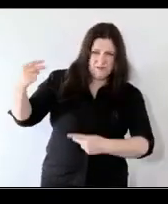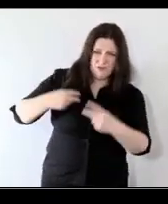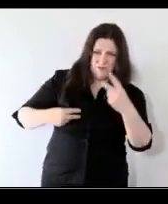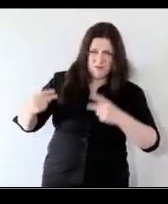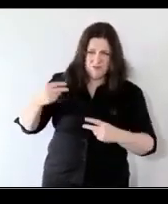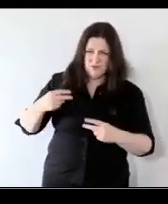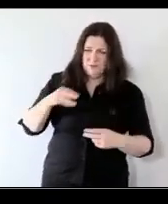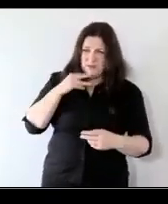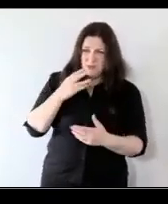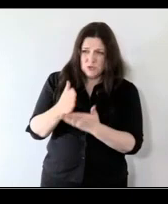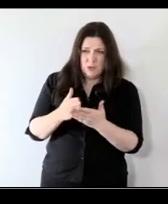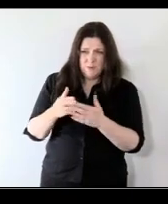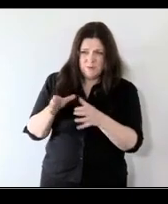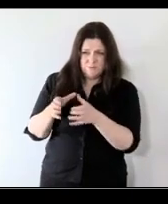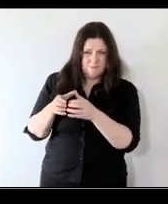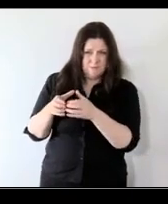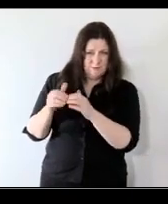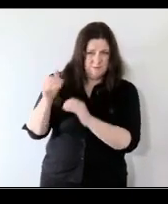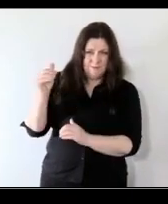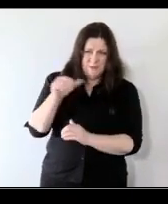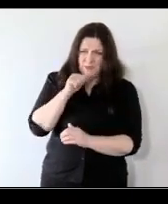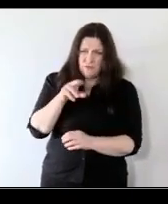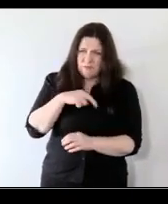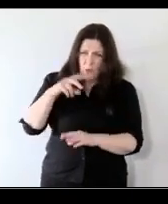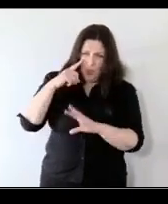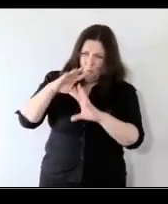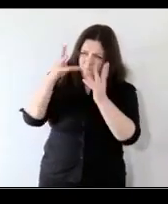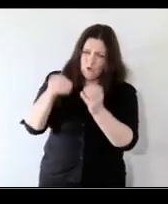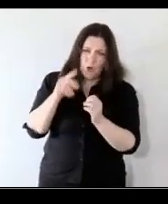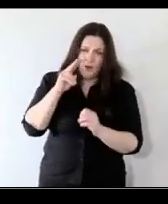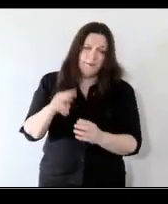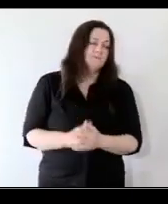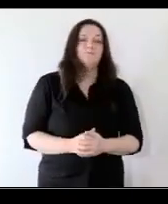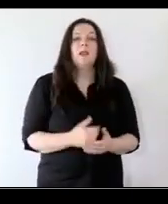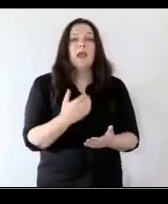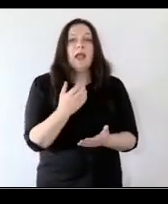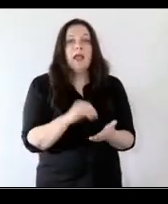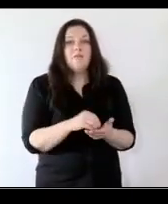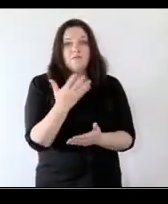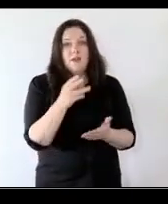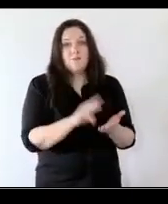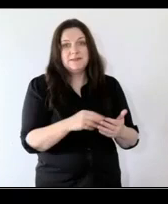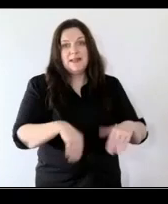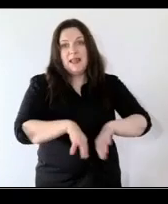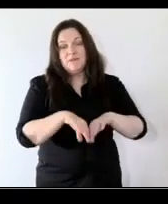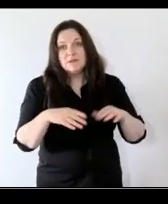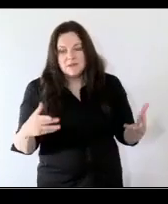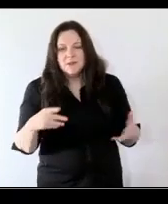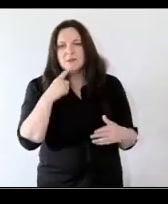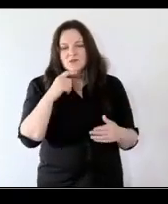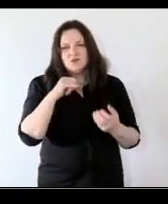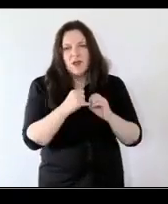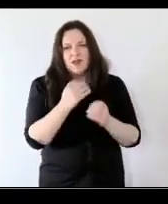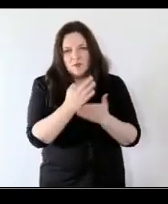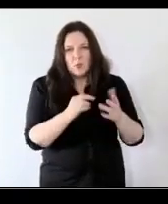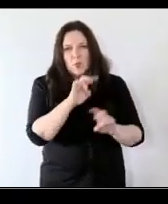holistic view of looking at interventions okay great thanks emir i'm conscious we only have five minutes left but we'll try and get through